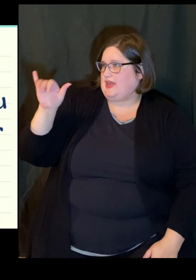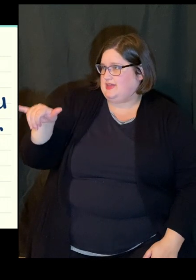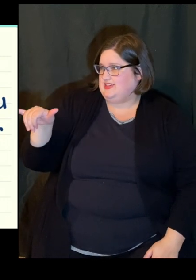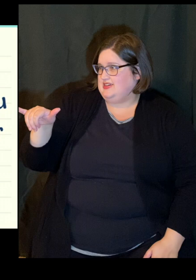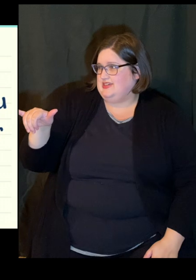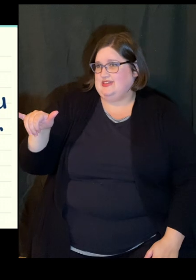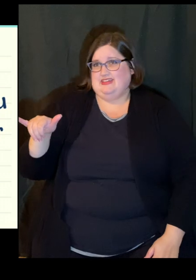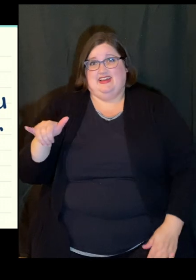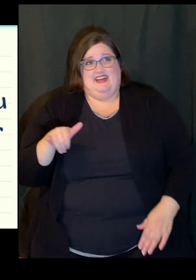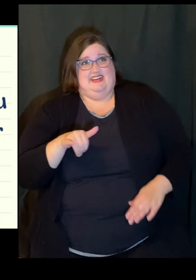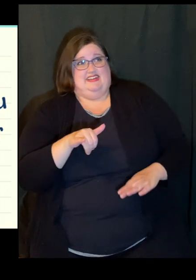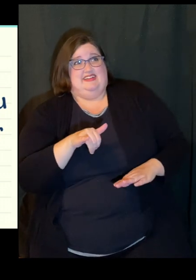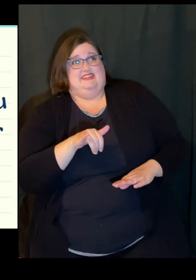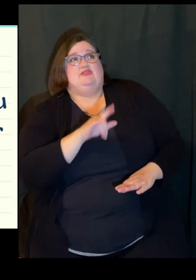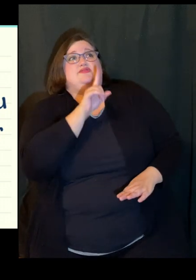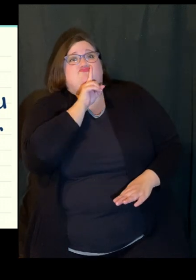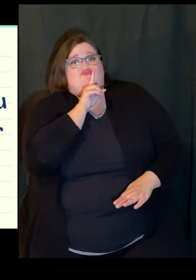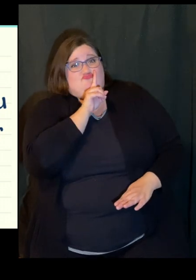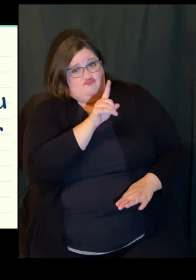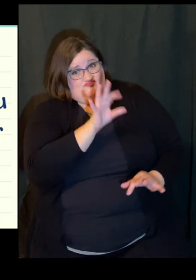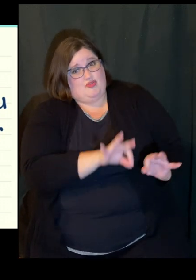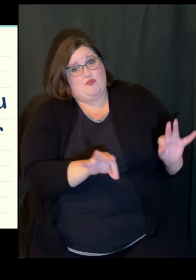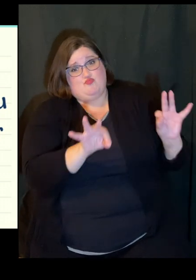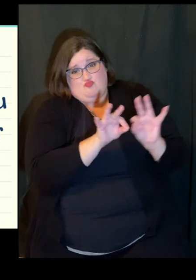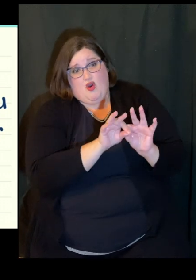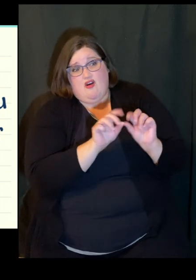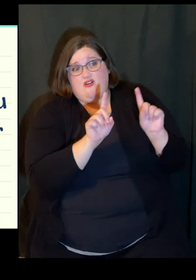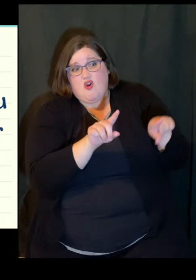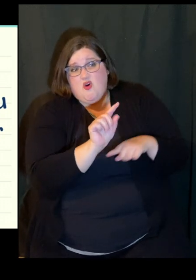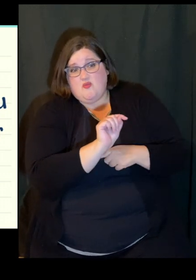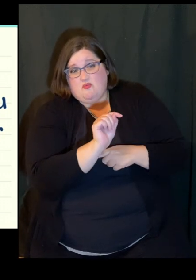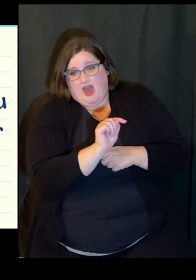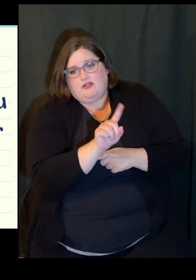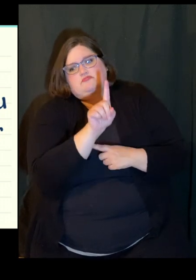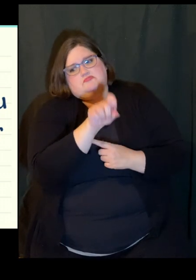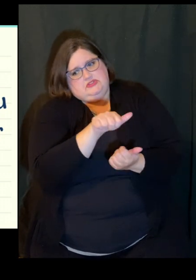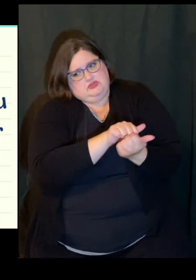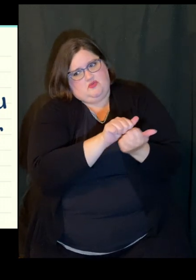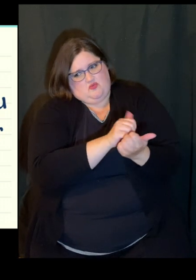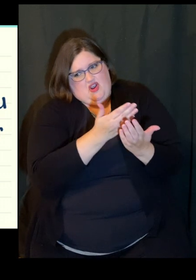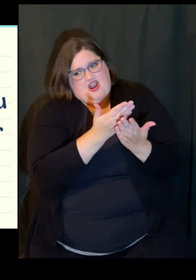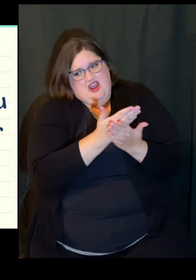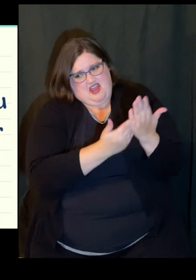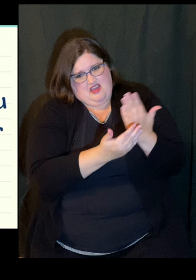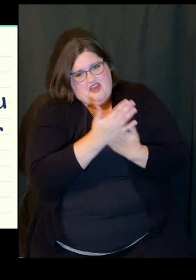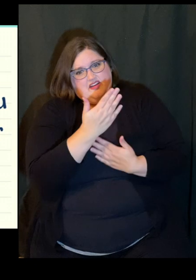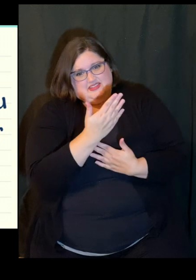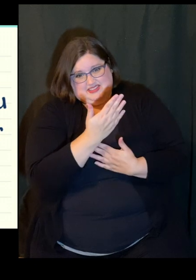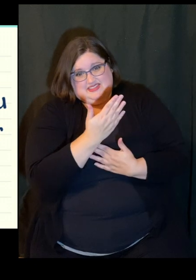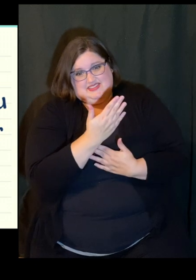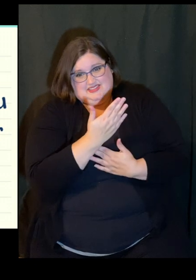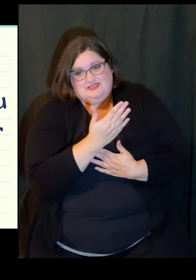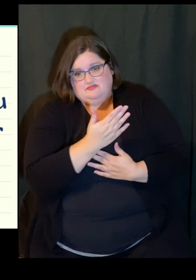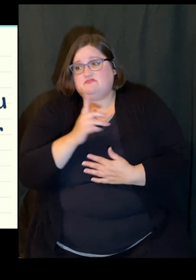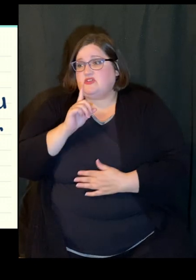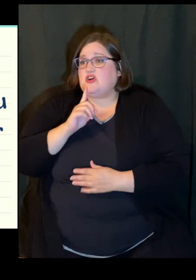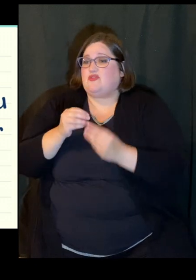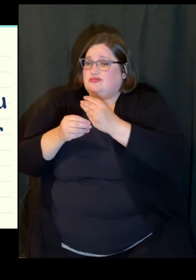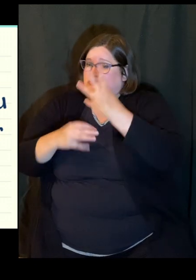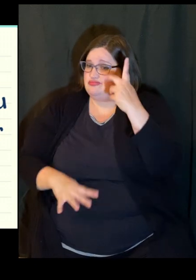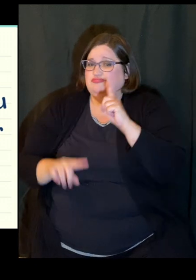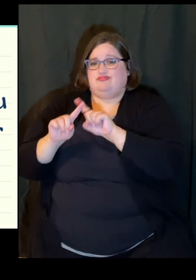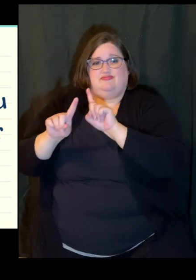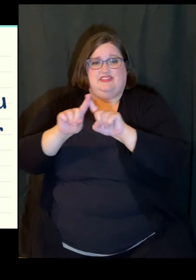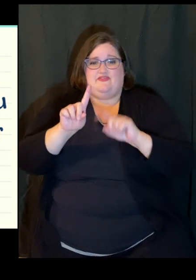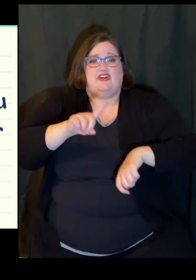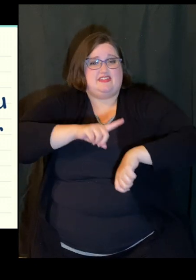It's really important to wash your hands after using the bathroom. Right, Moby. There are lots of times when you